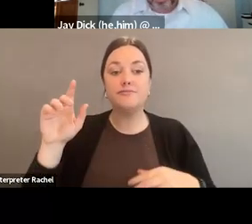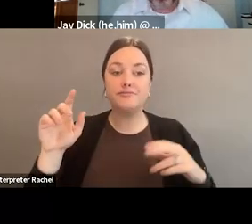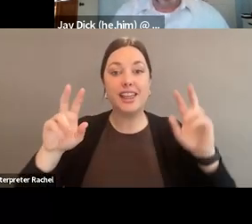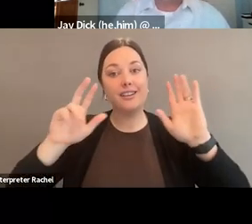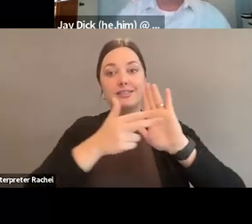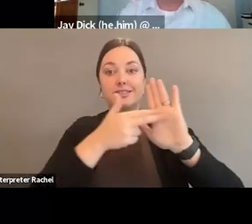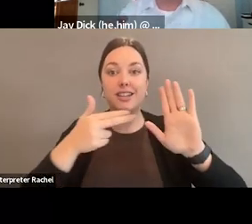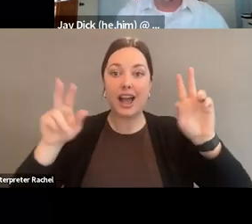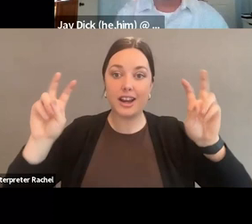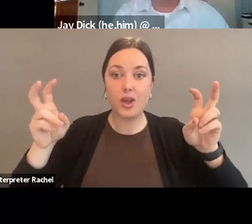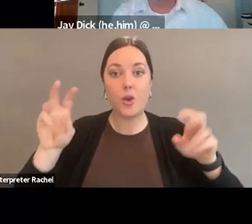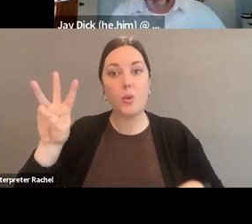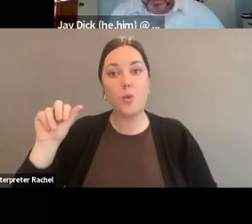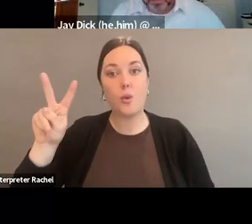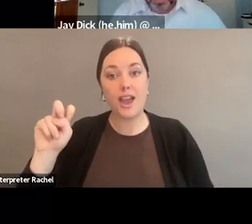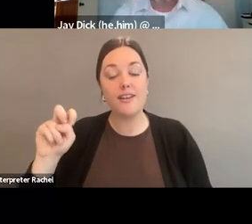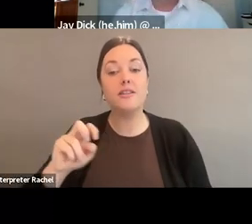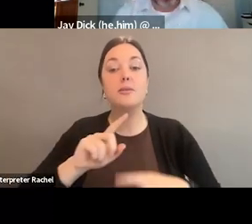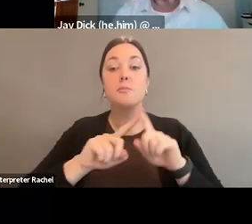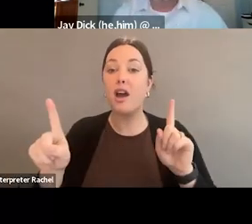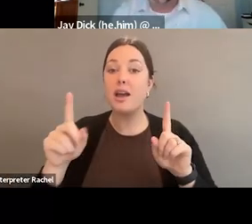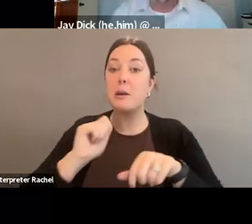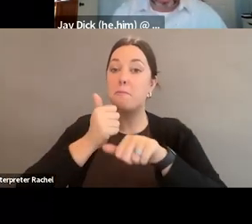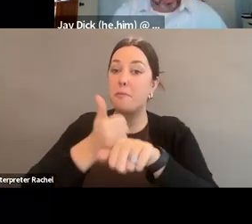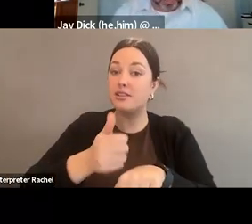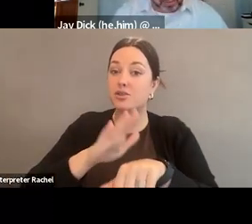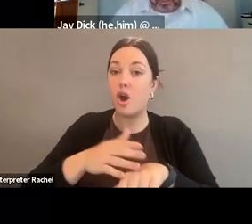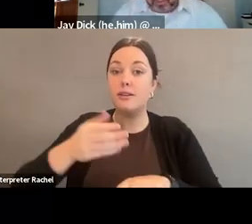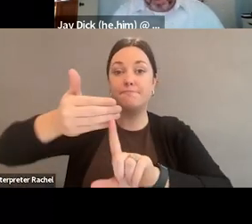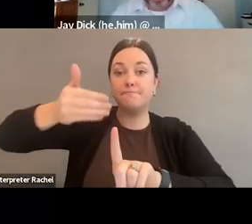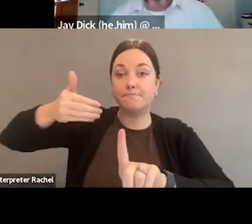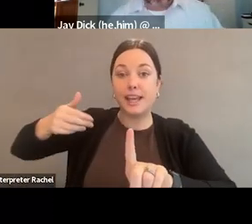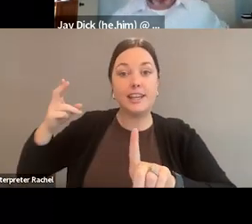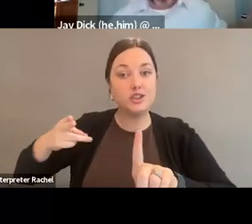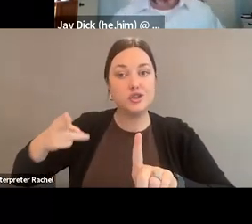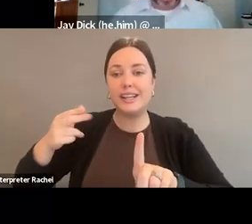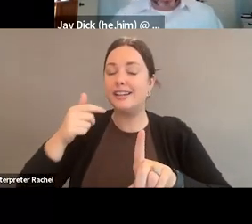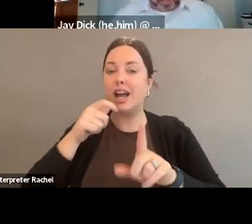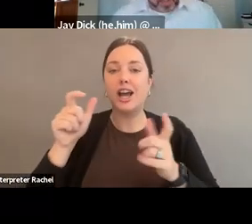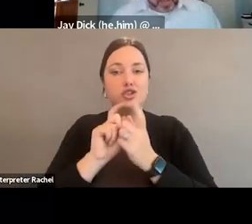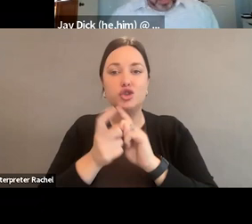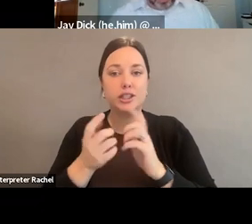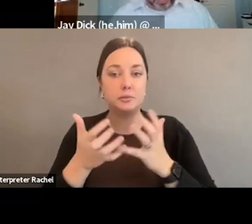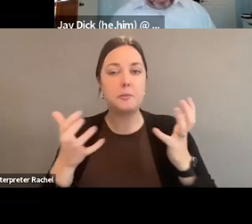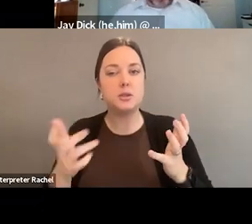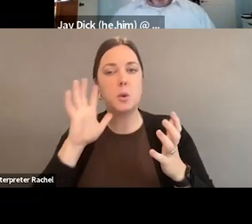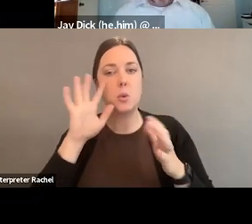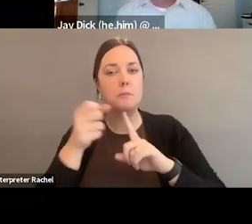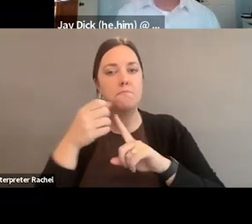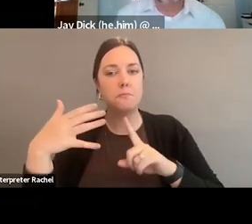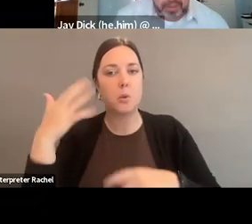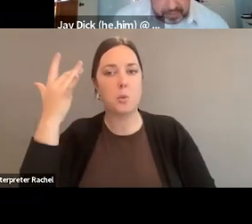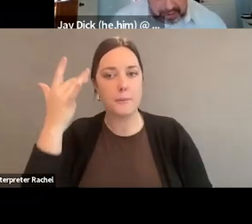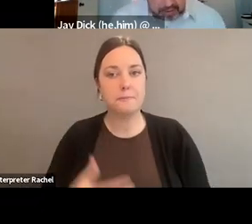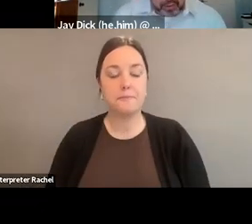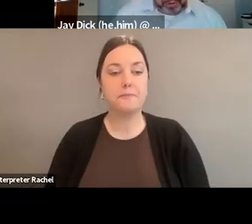the state elections, actually, from a historical perspective, didn't really change too much. And we'll find out here why. Next slide. As I